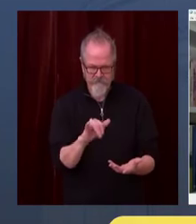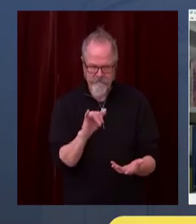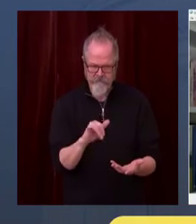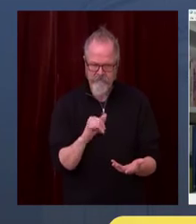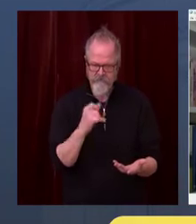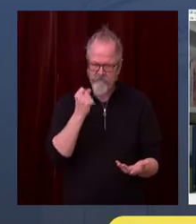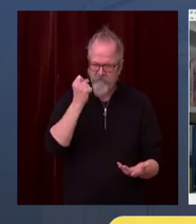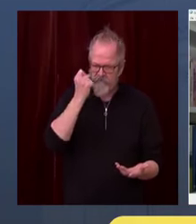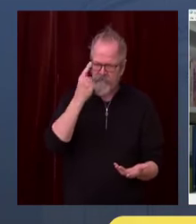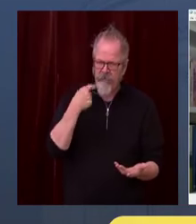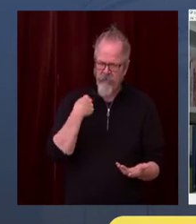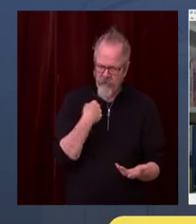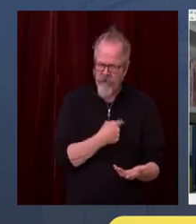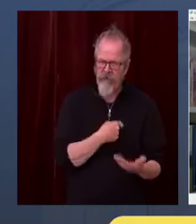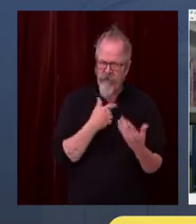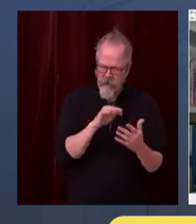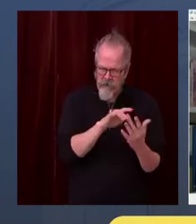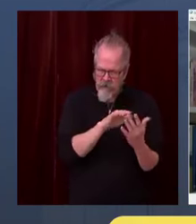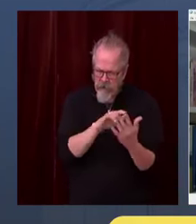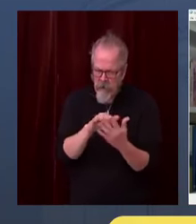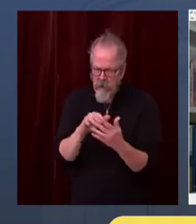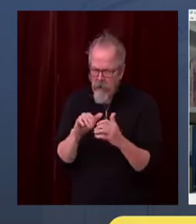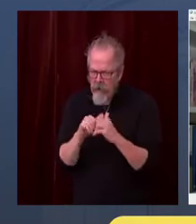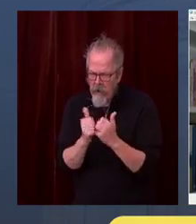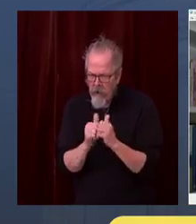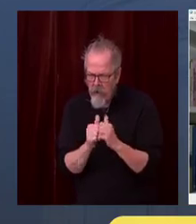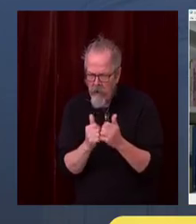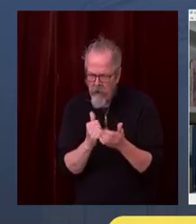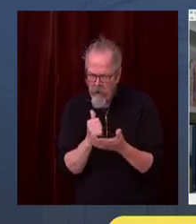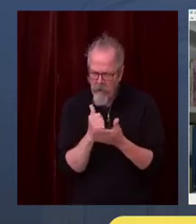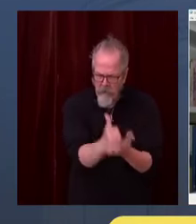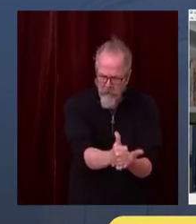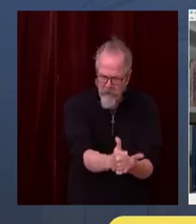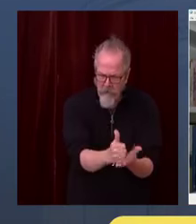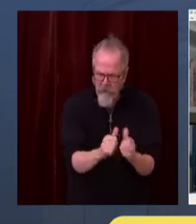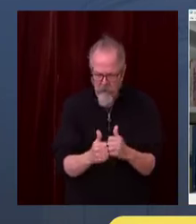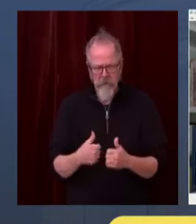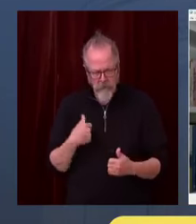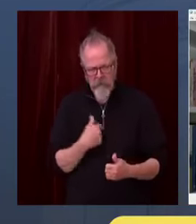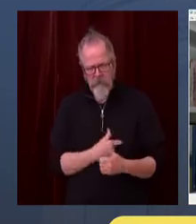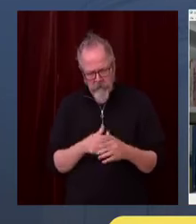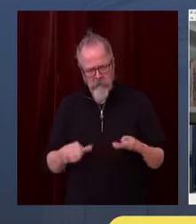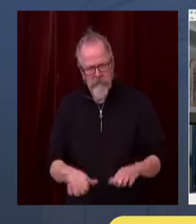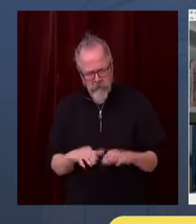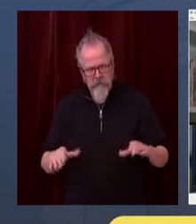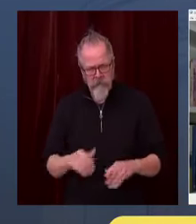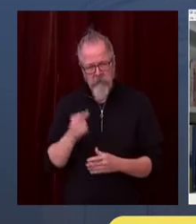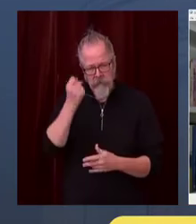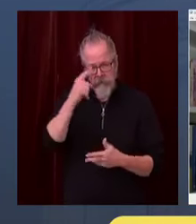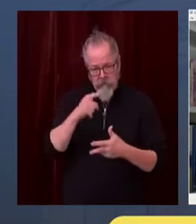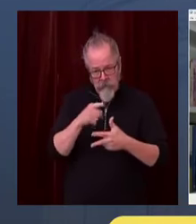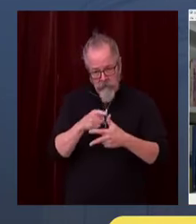and we locally are out of COVID funds. We need new federal resources for wage